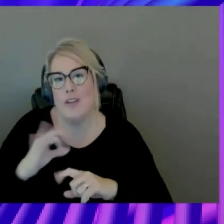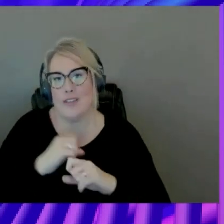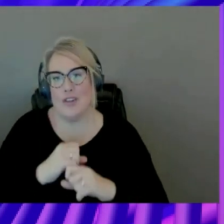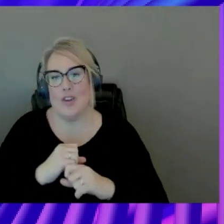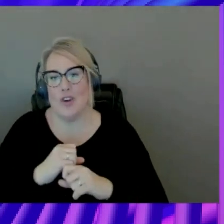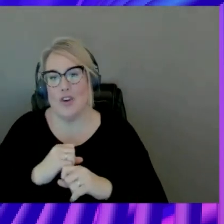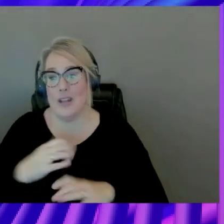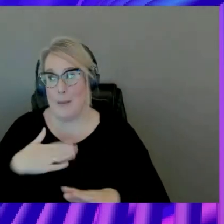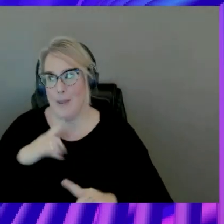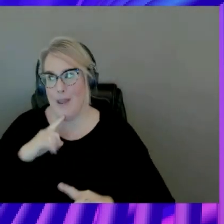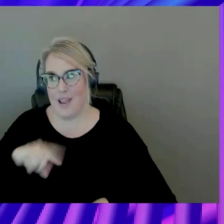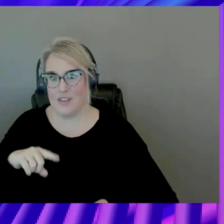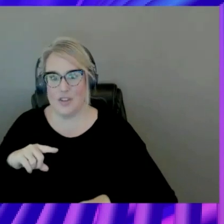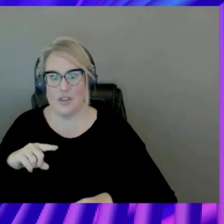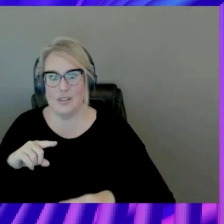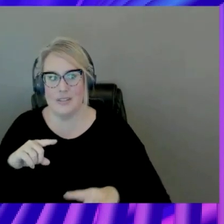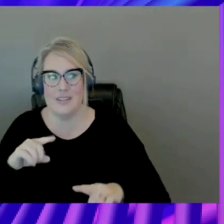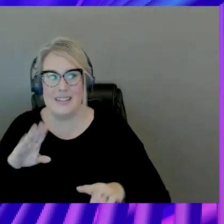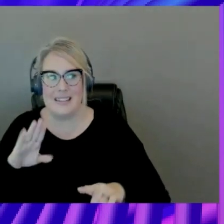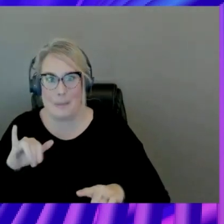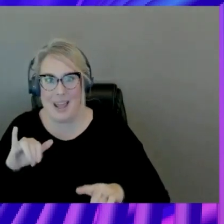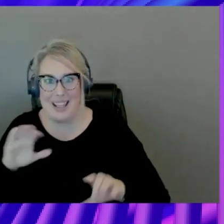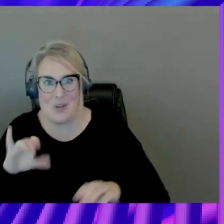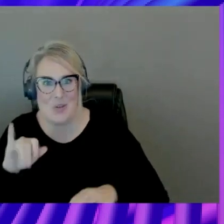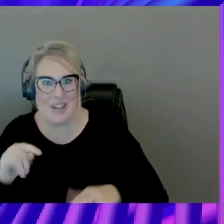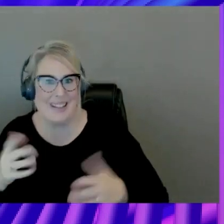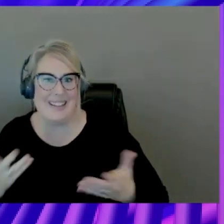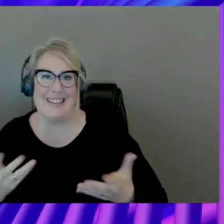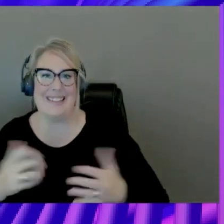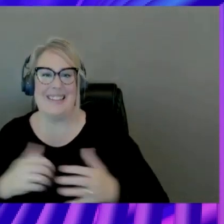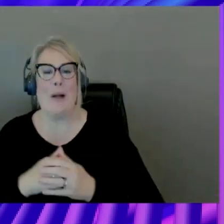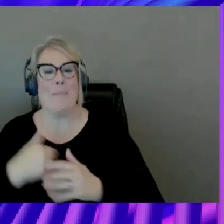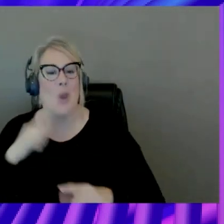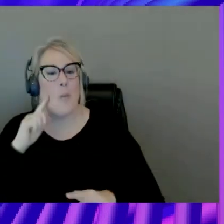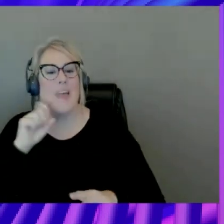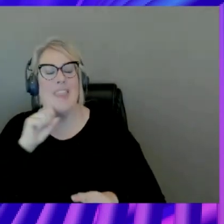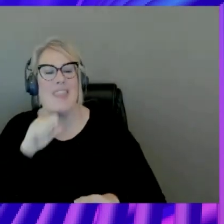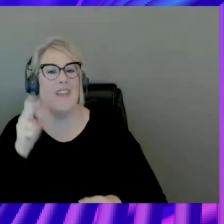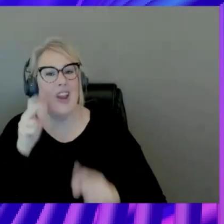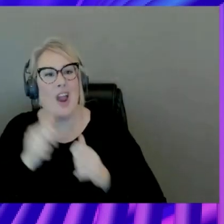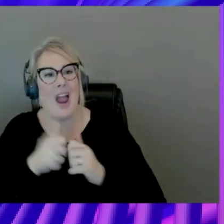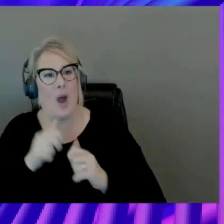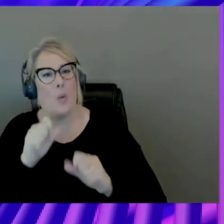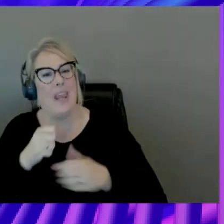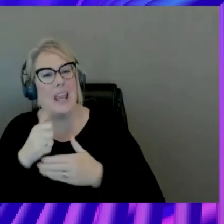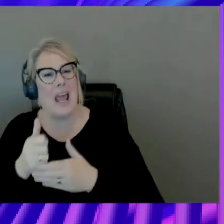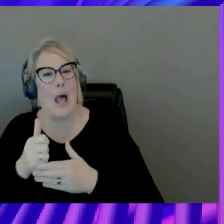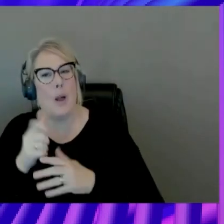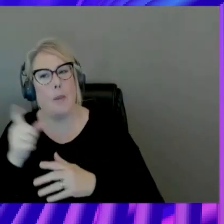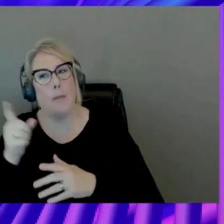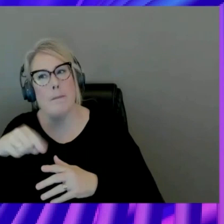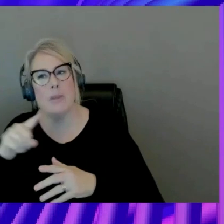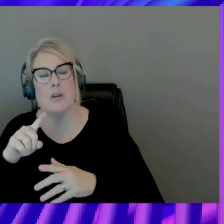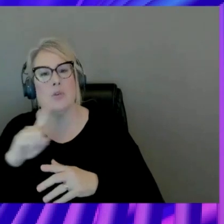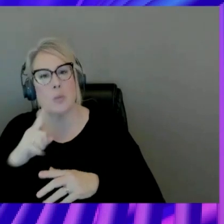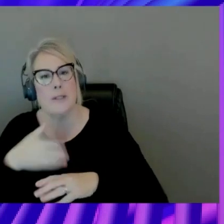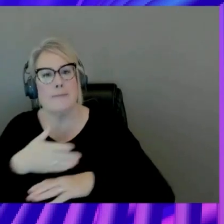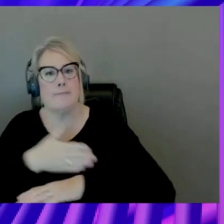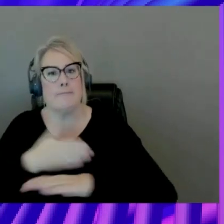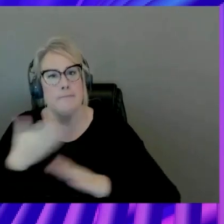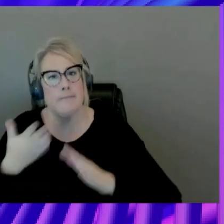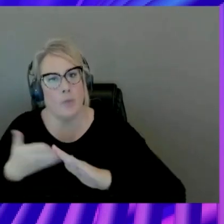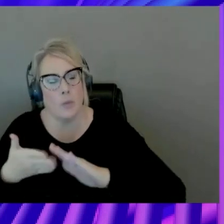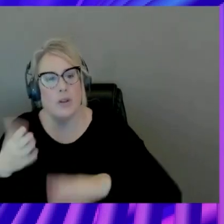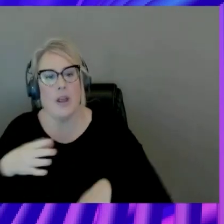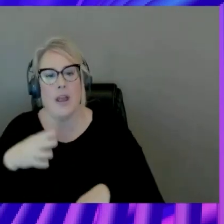is usually, like, by doing it. But I would love to hear how this can help folks operationalize that. And then on the operational, like,